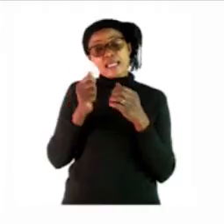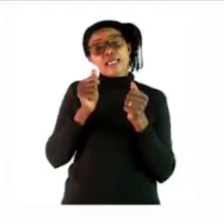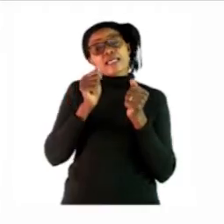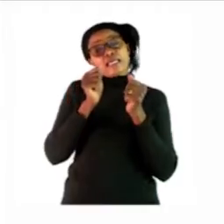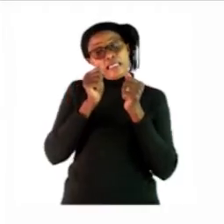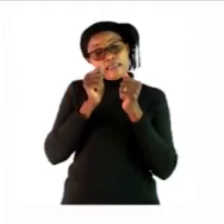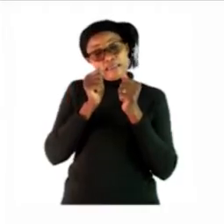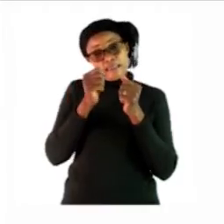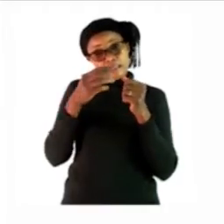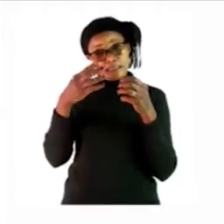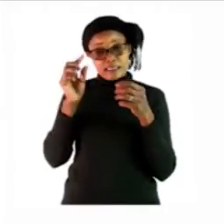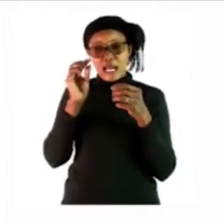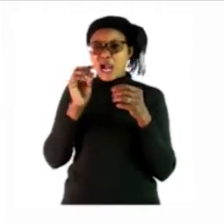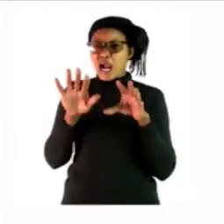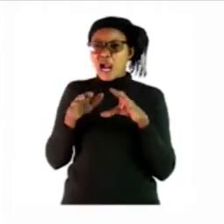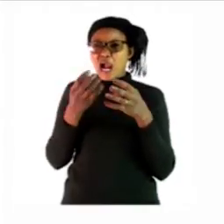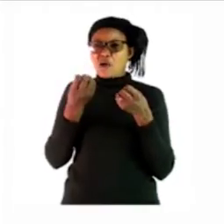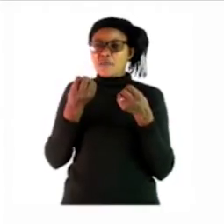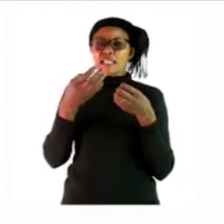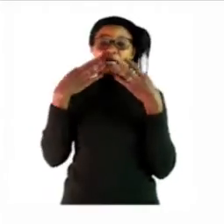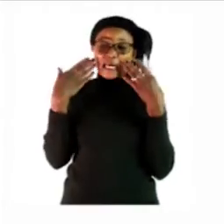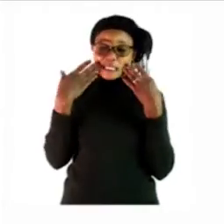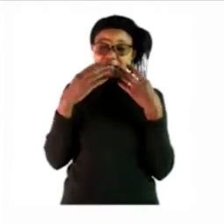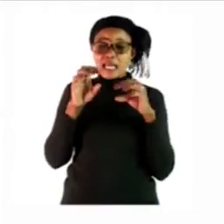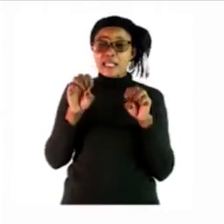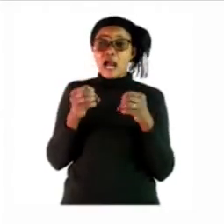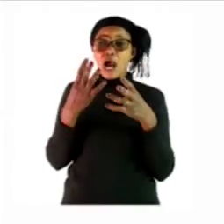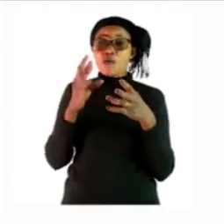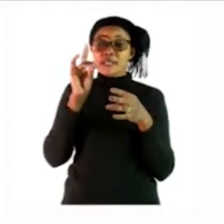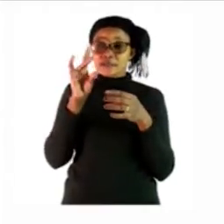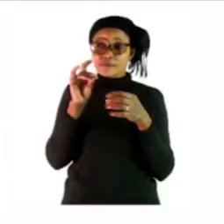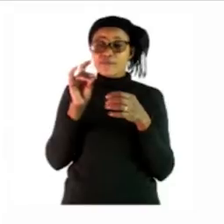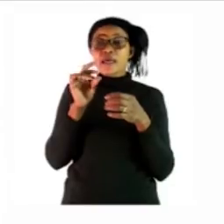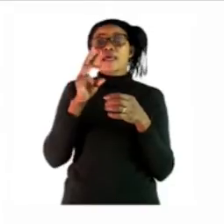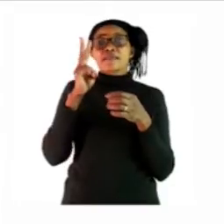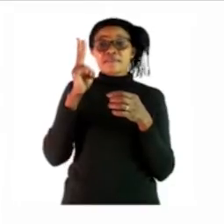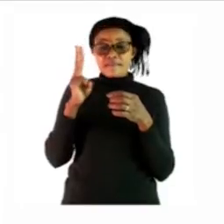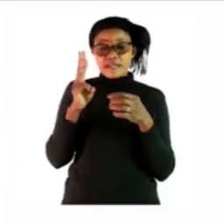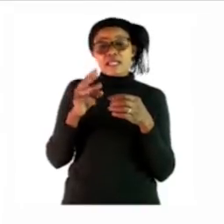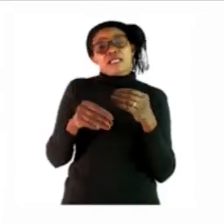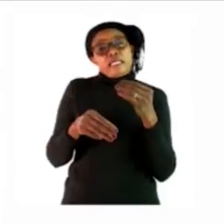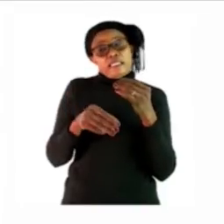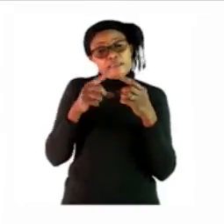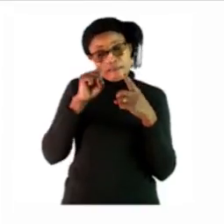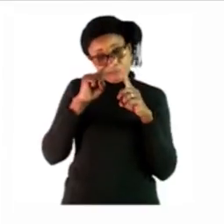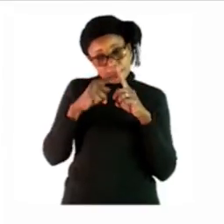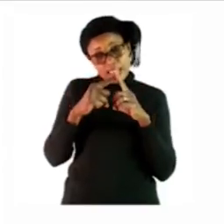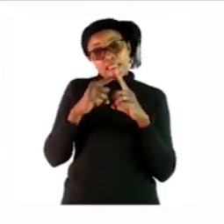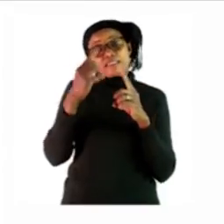and how many dogs there are so you say three plus three equals two